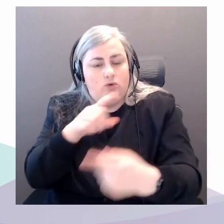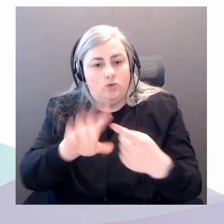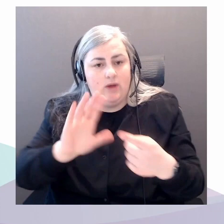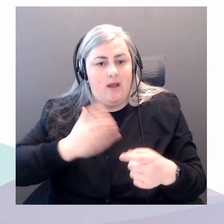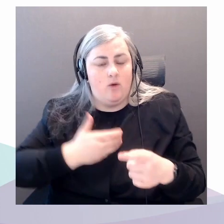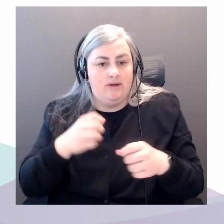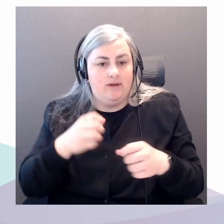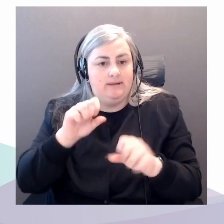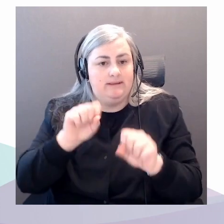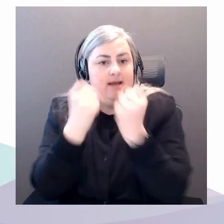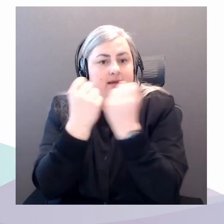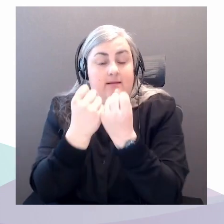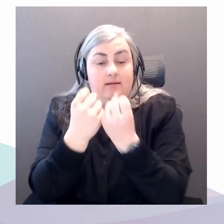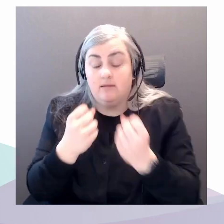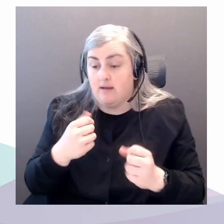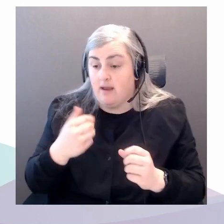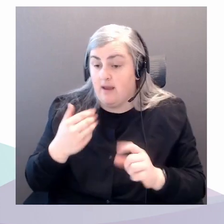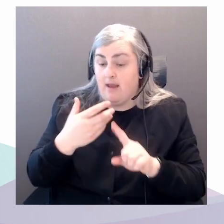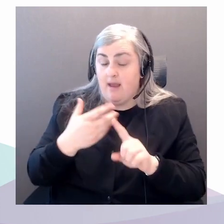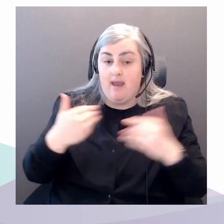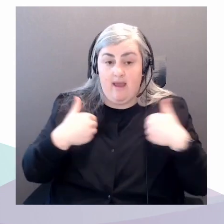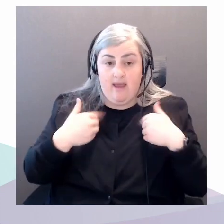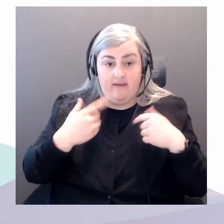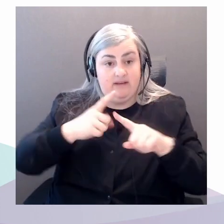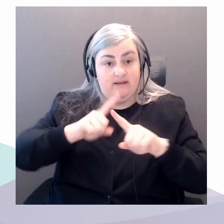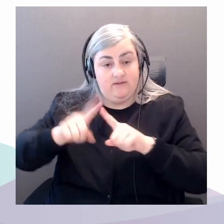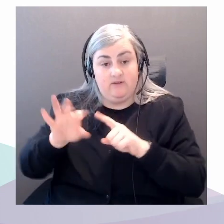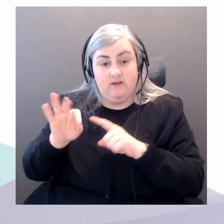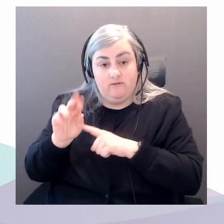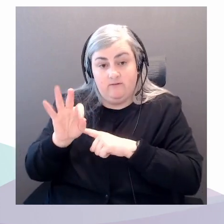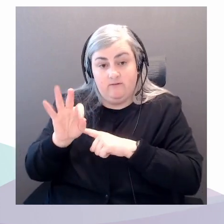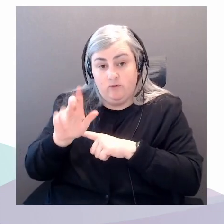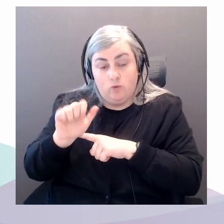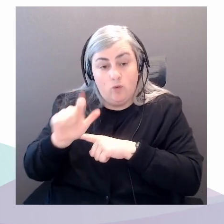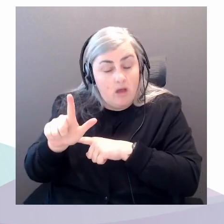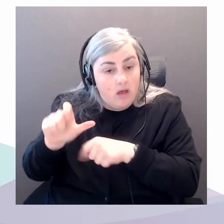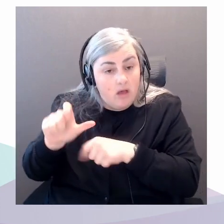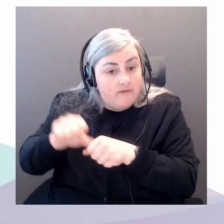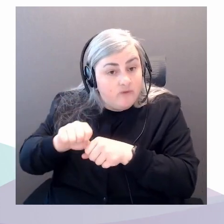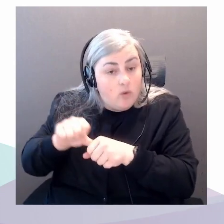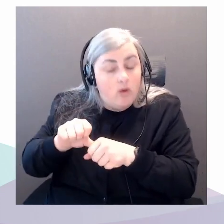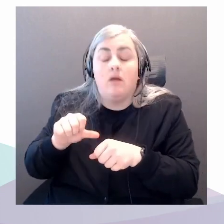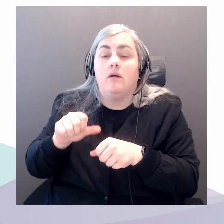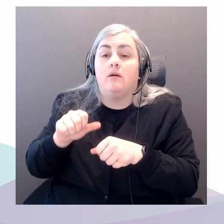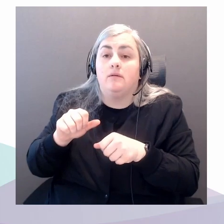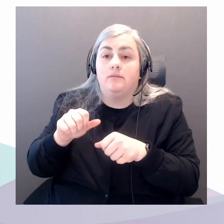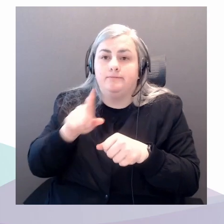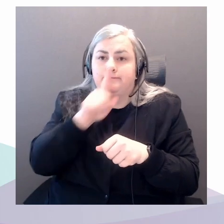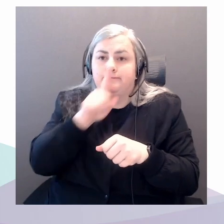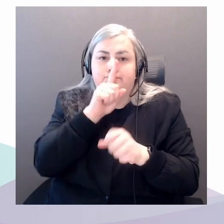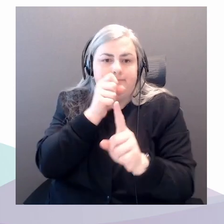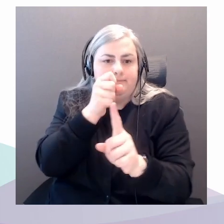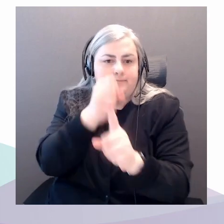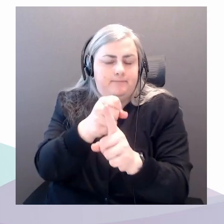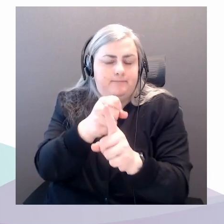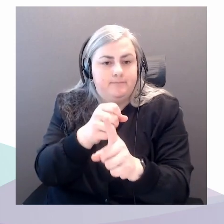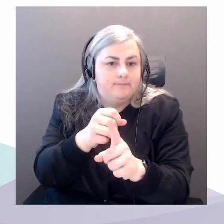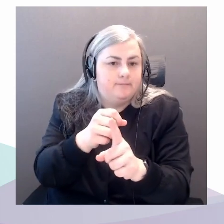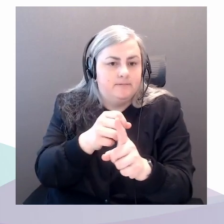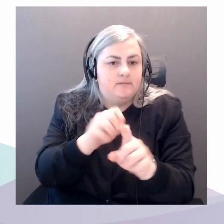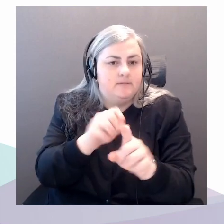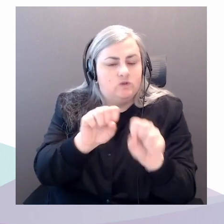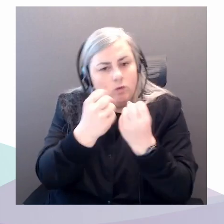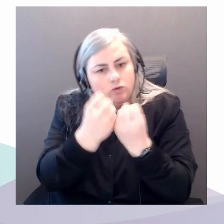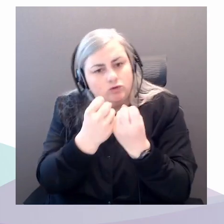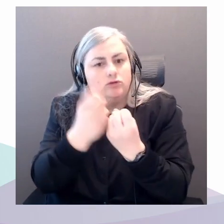into our society that don't have any real impact on social political phenomenon that would have taken the